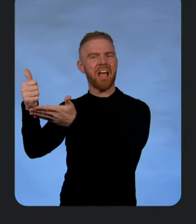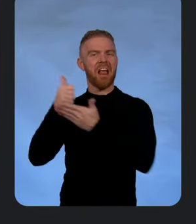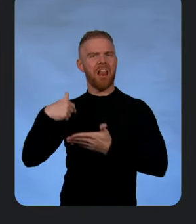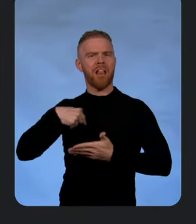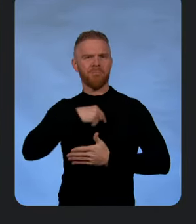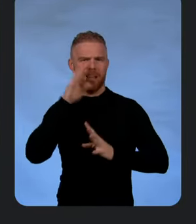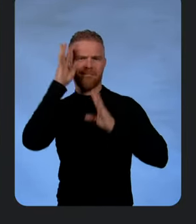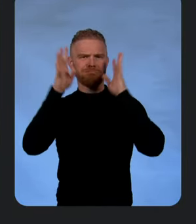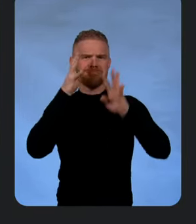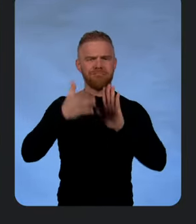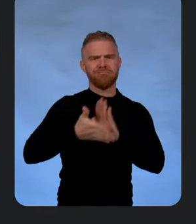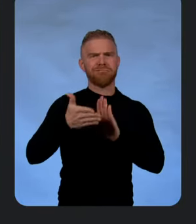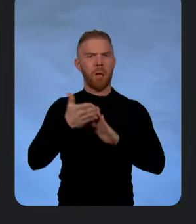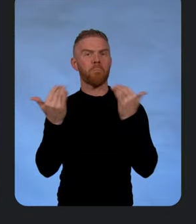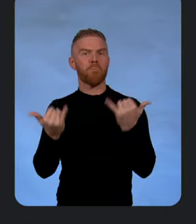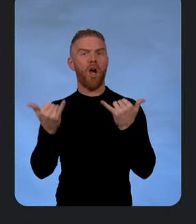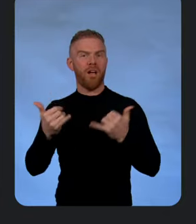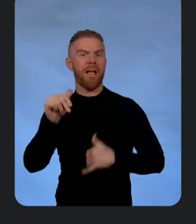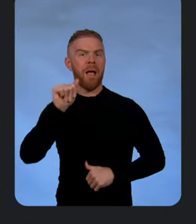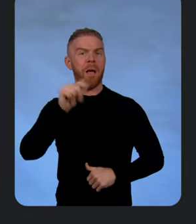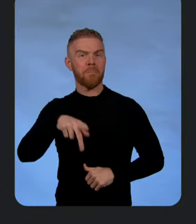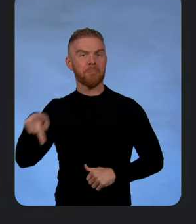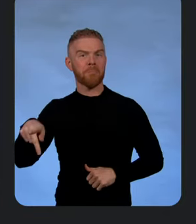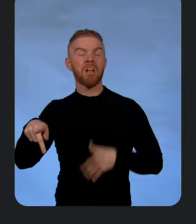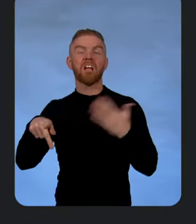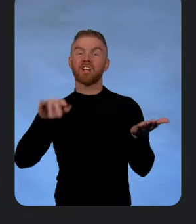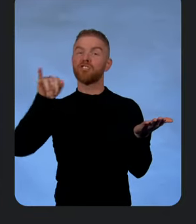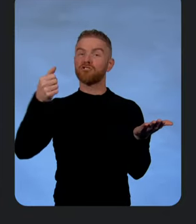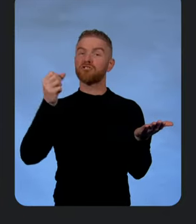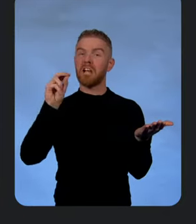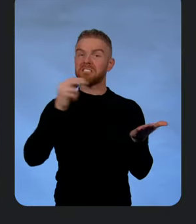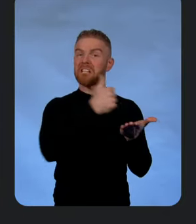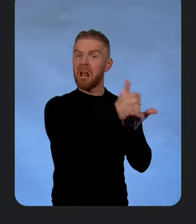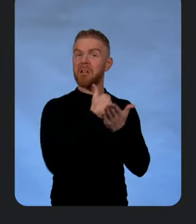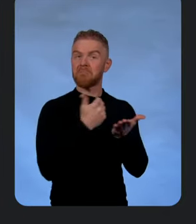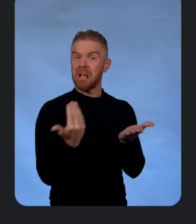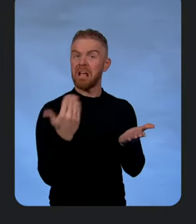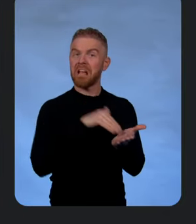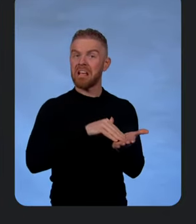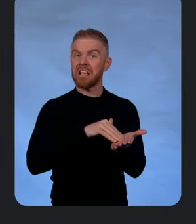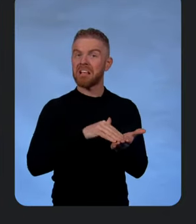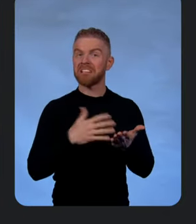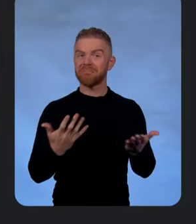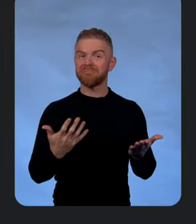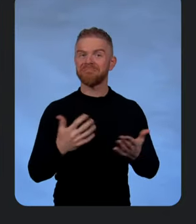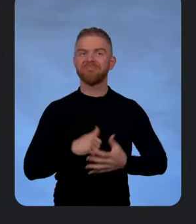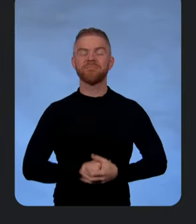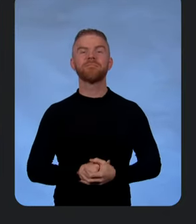and run modern apps. Maybe Jason can help us here again. He's good at that. Ah, already here.